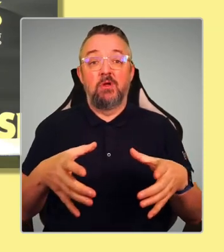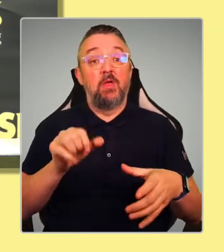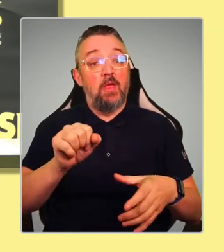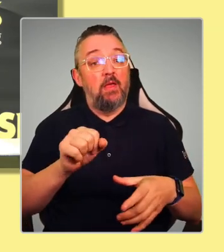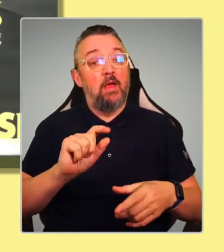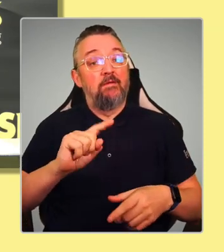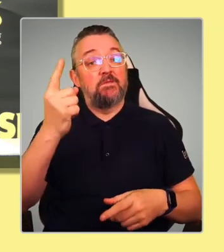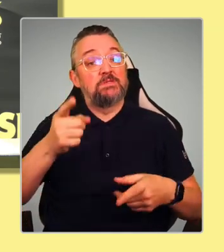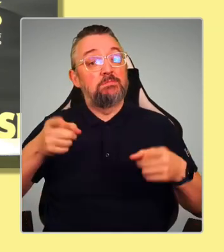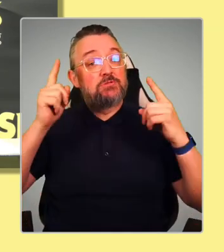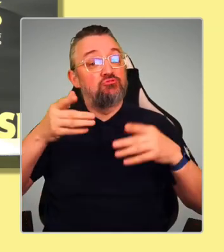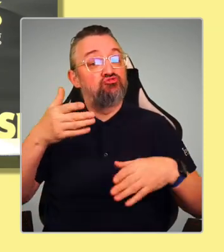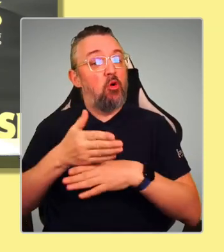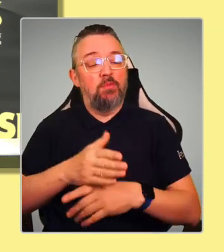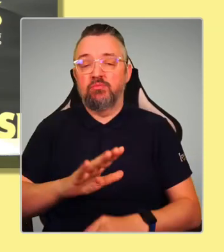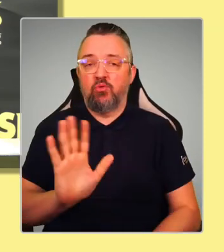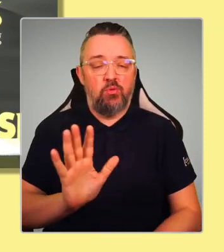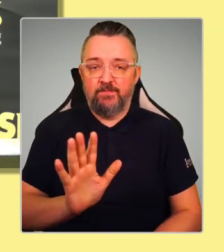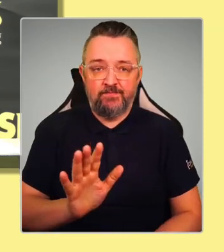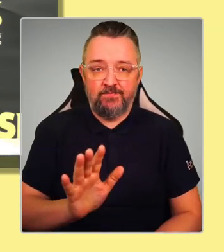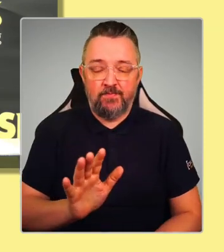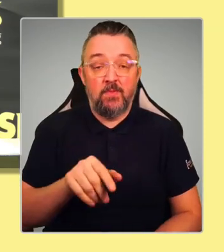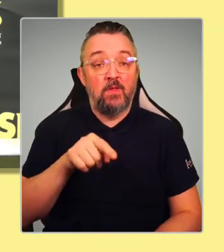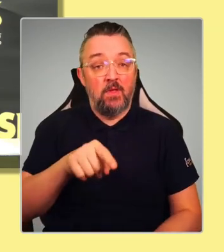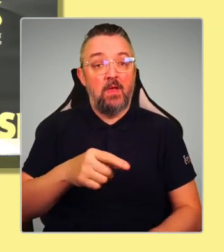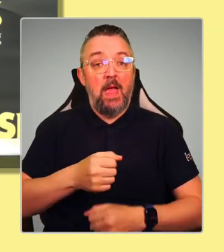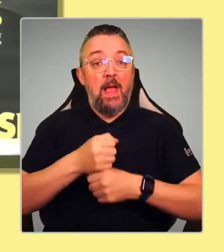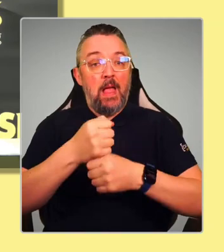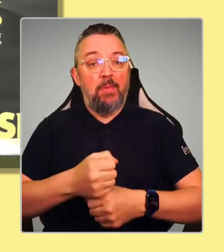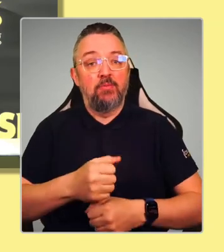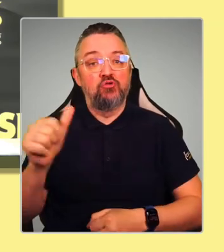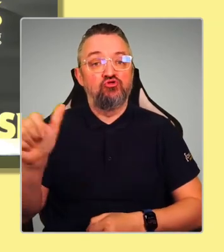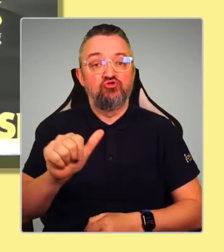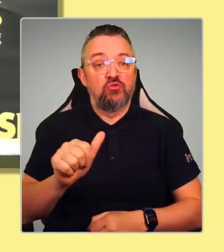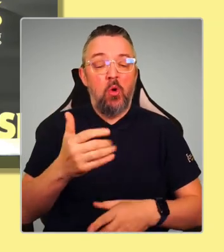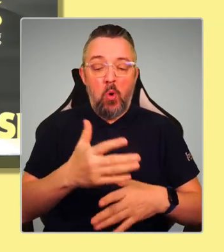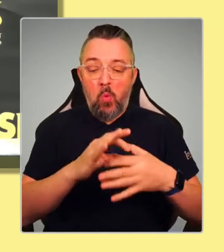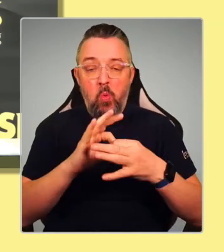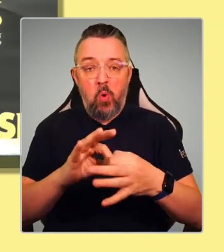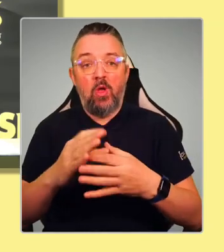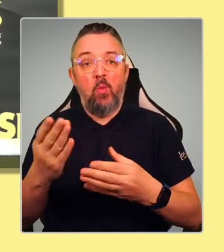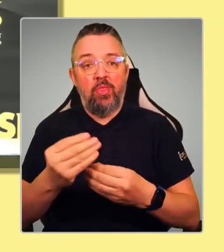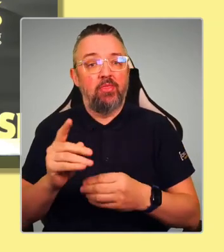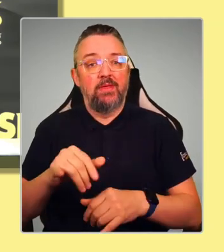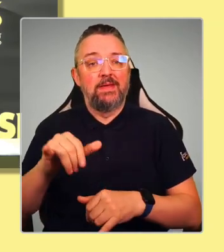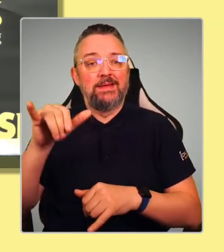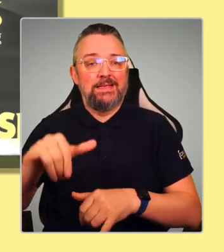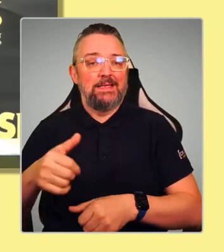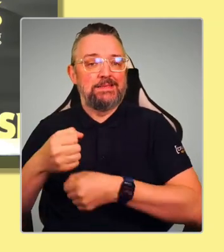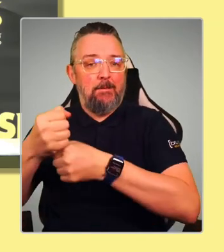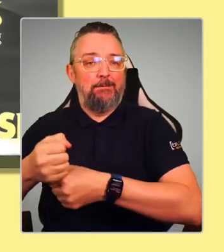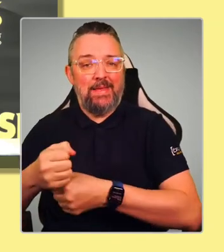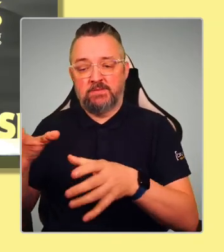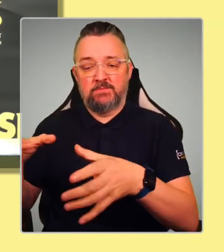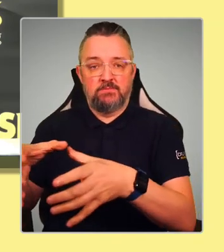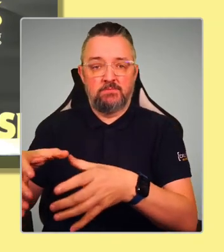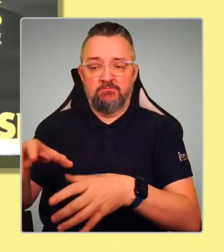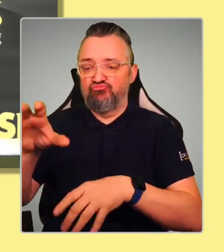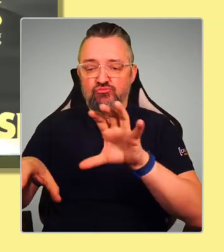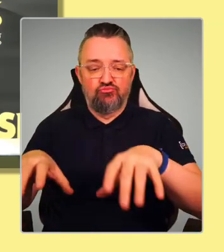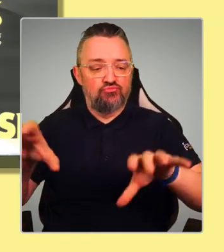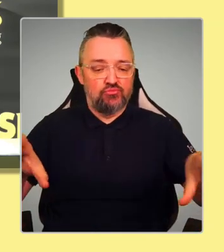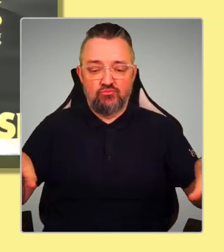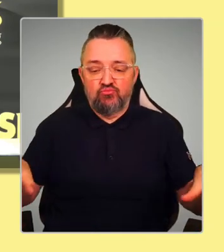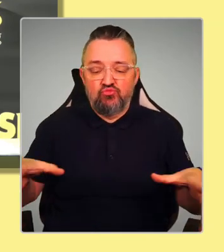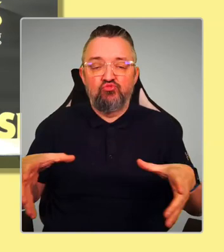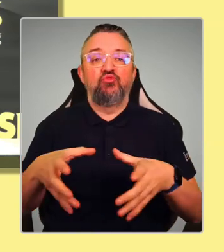that campaign, that should be co-designed with the Yes campaign, the grassroots Yes campaign. They can set that structure up however